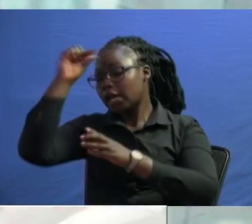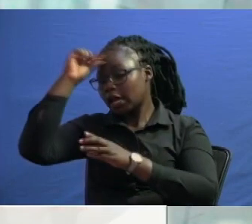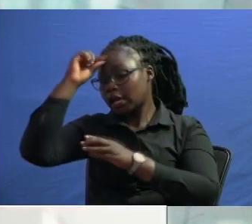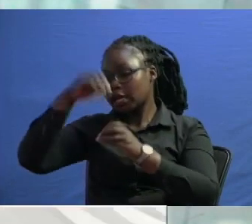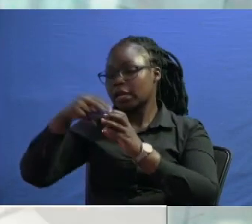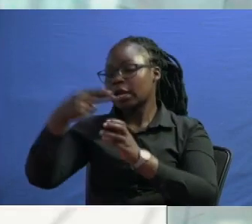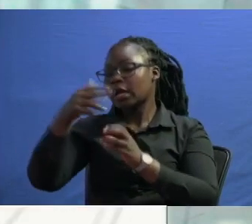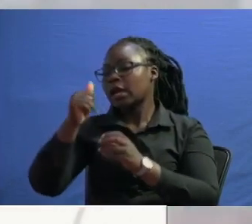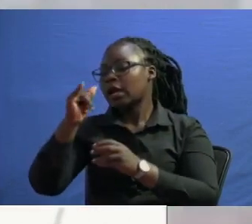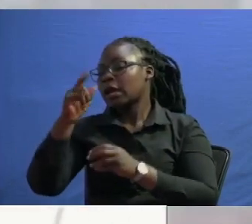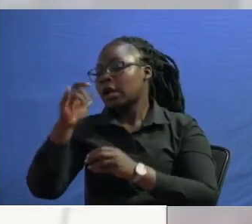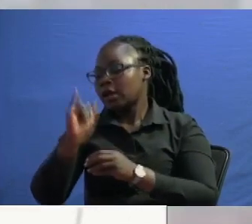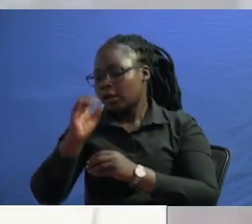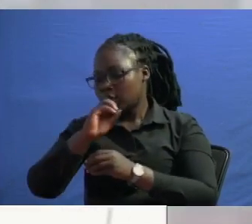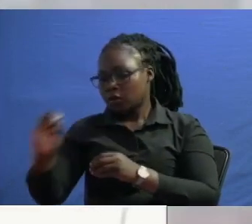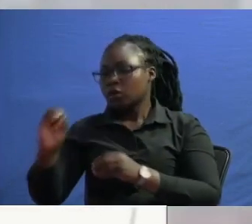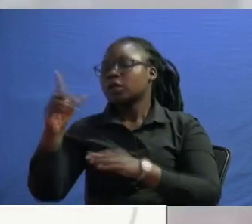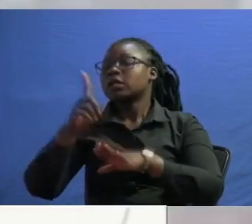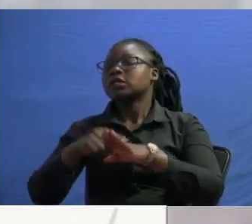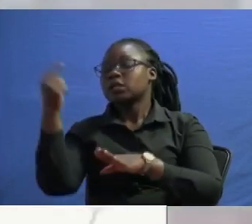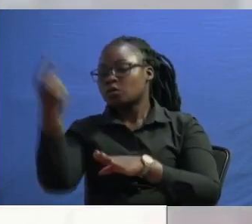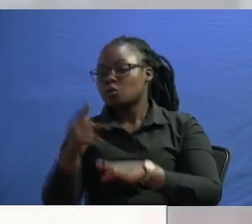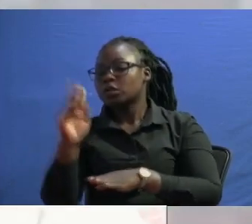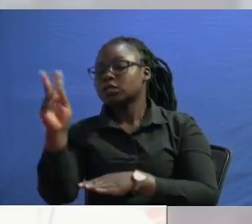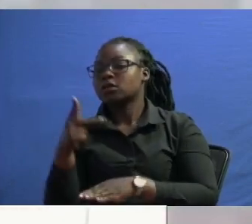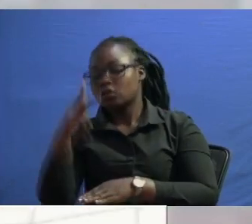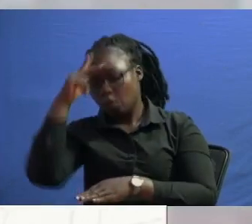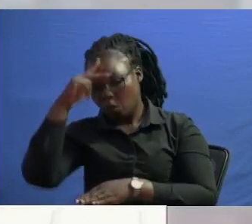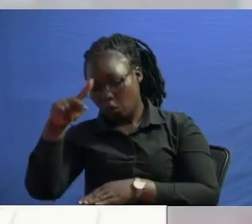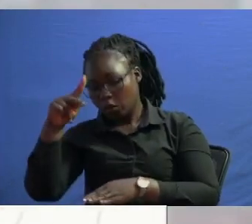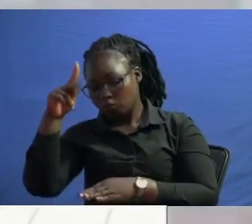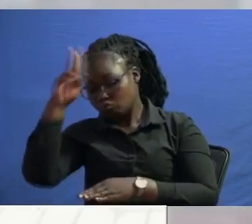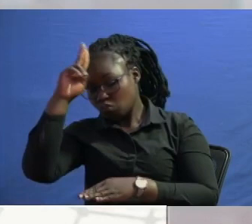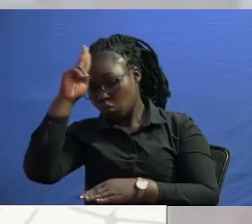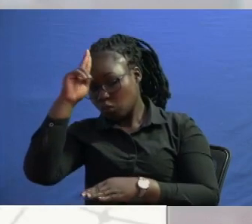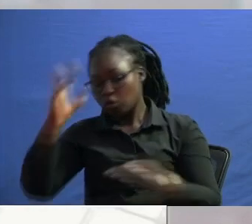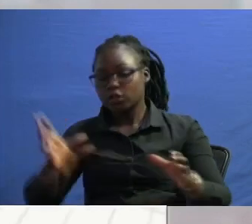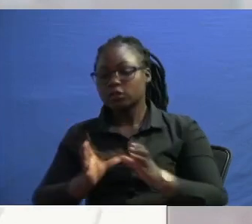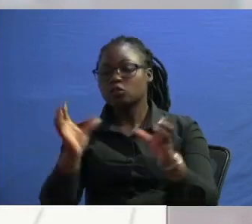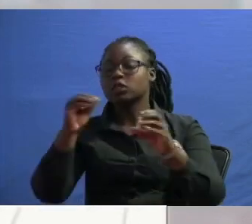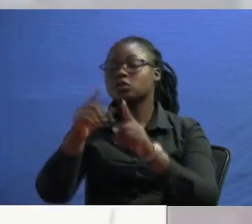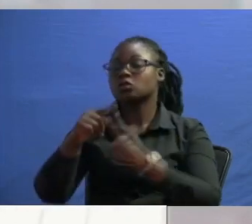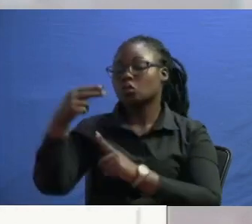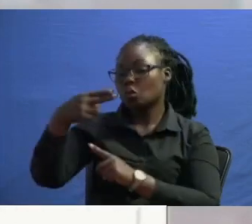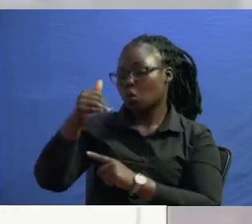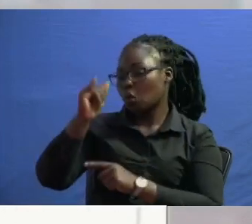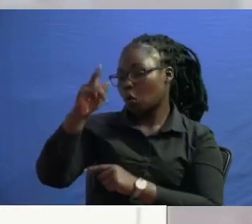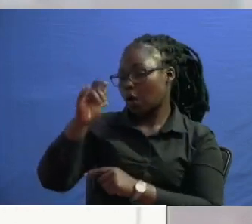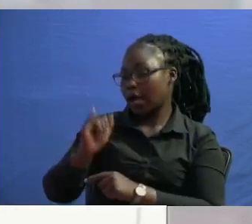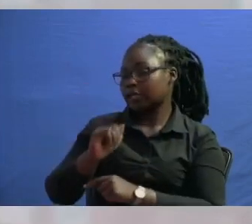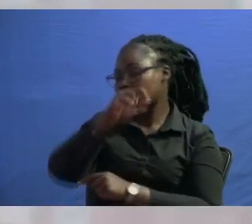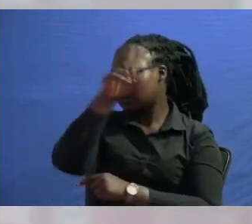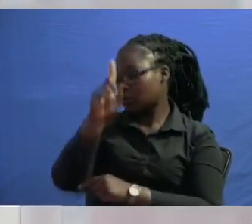haiti now when you deploy kenyan uh police forces to haiti the question is they're going uh you know